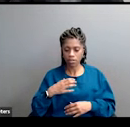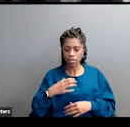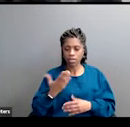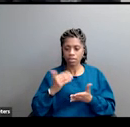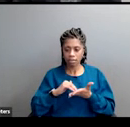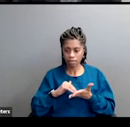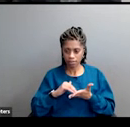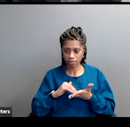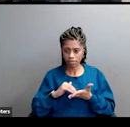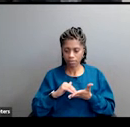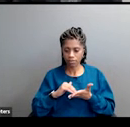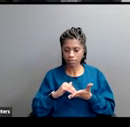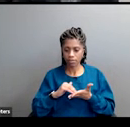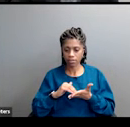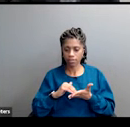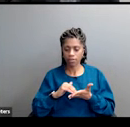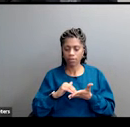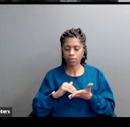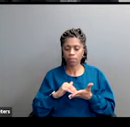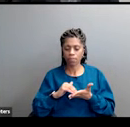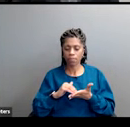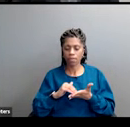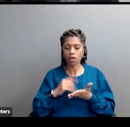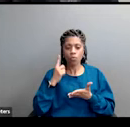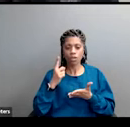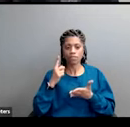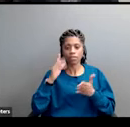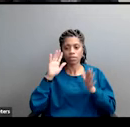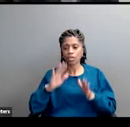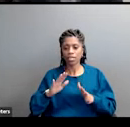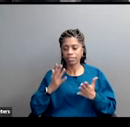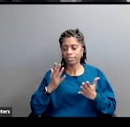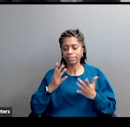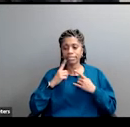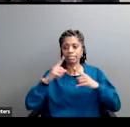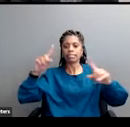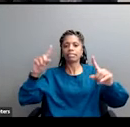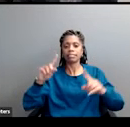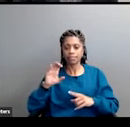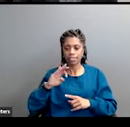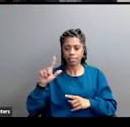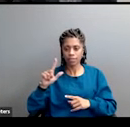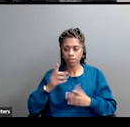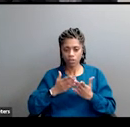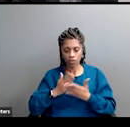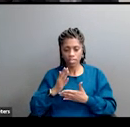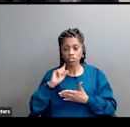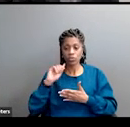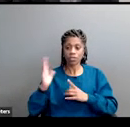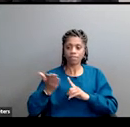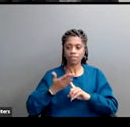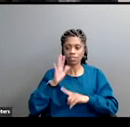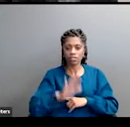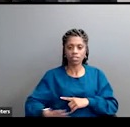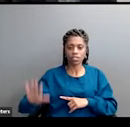is in the midst of the civil rights movement. One of the great successes of the civil rights movement was to convince the nation that